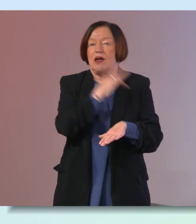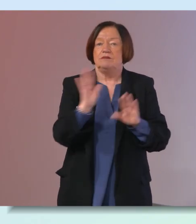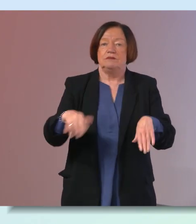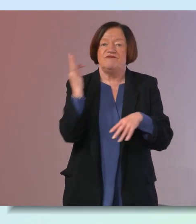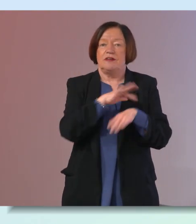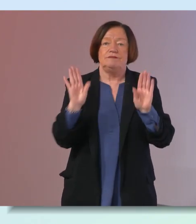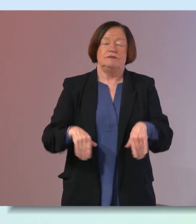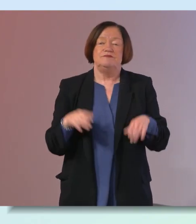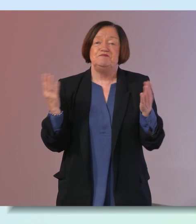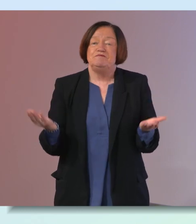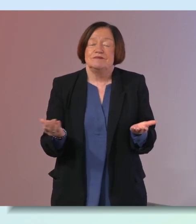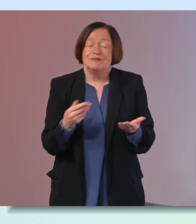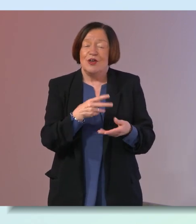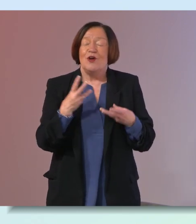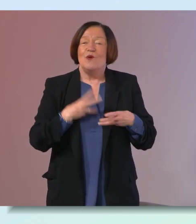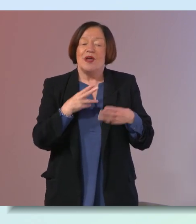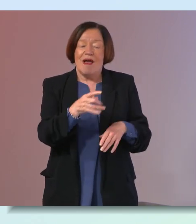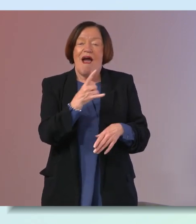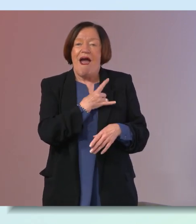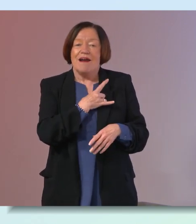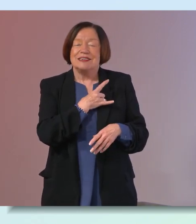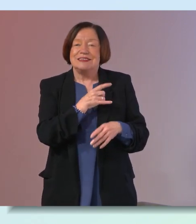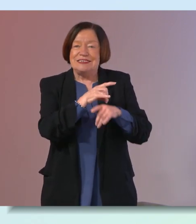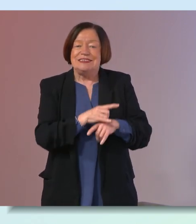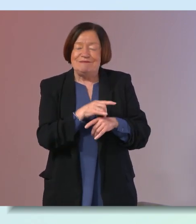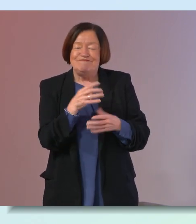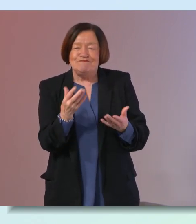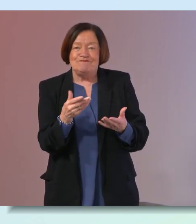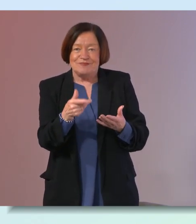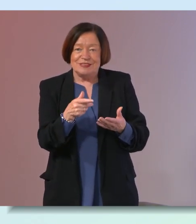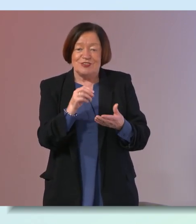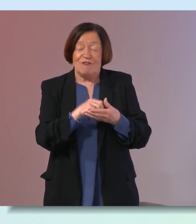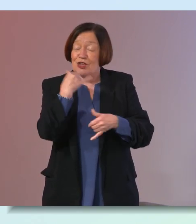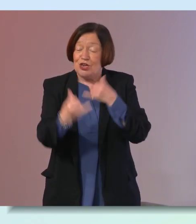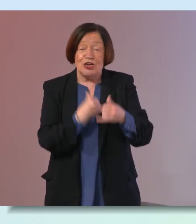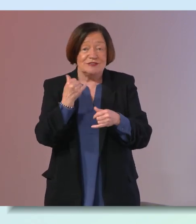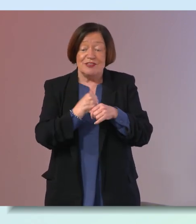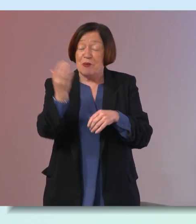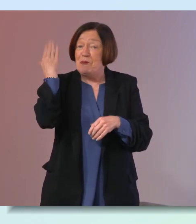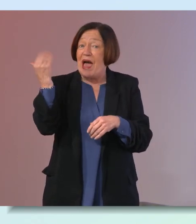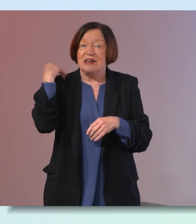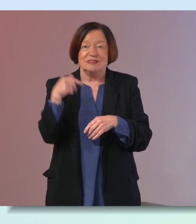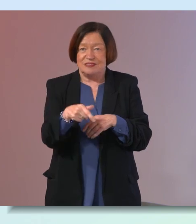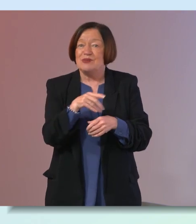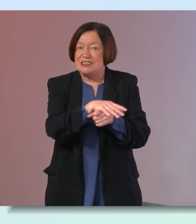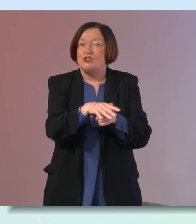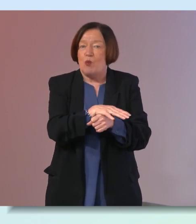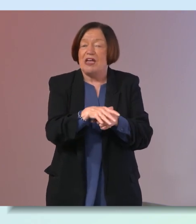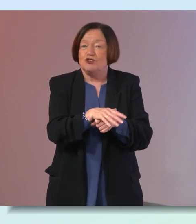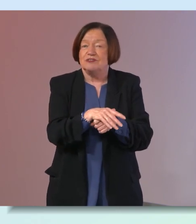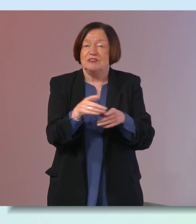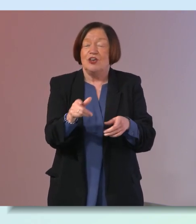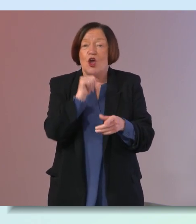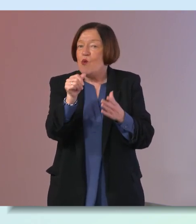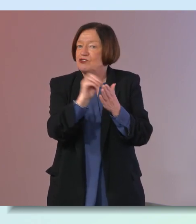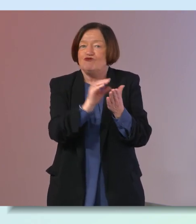yeah and i think in women heart disease there's there's potentially decades in the past where that would have been the case where it it wasn't